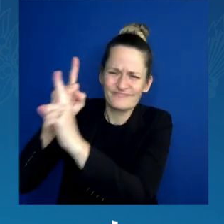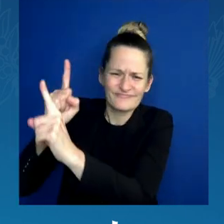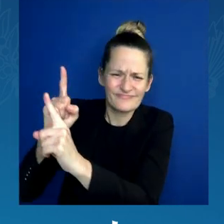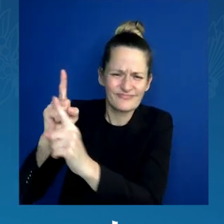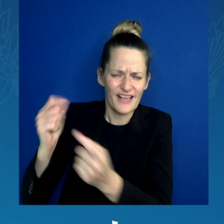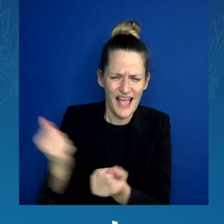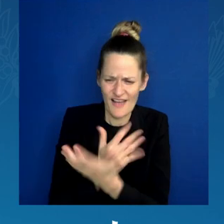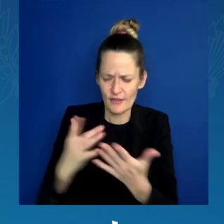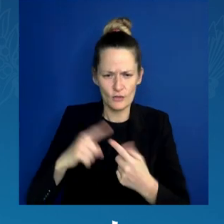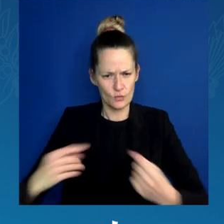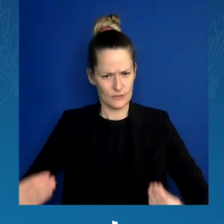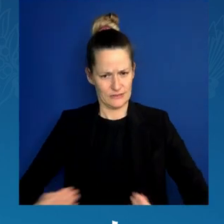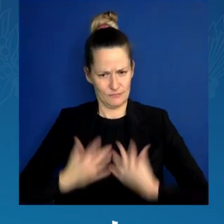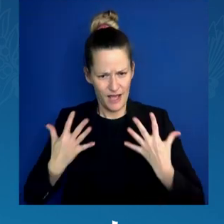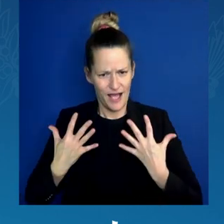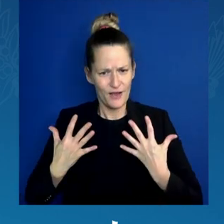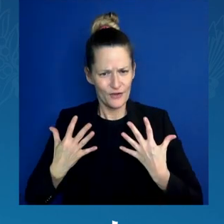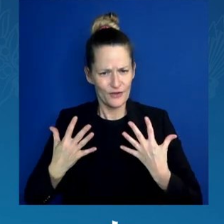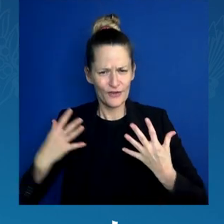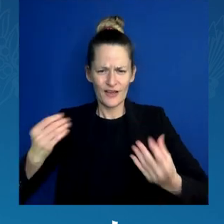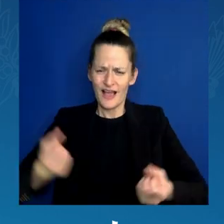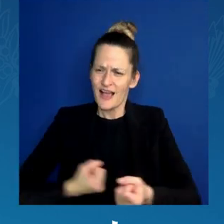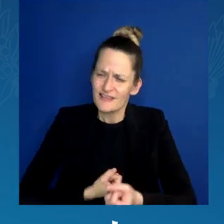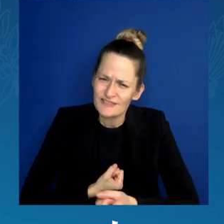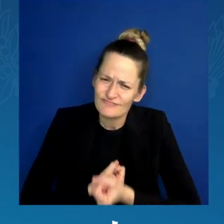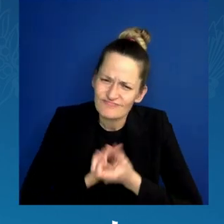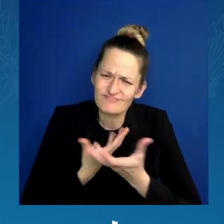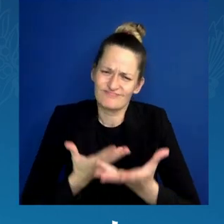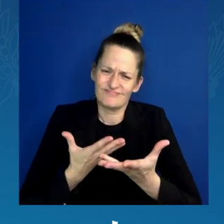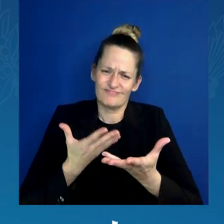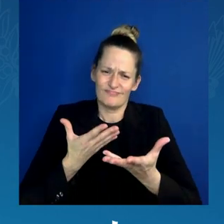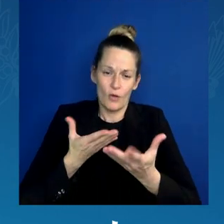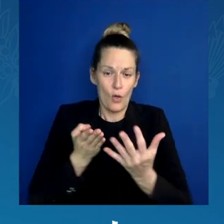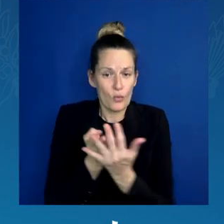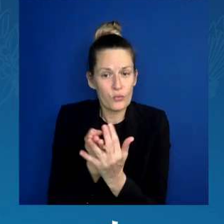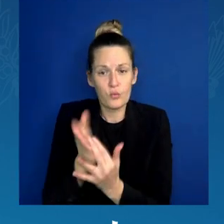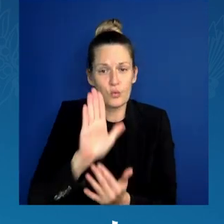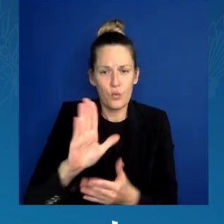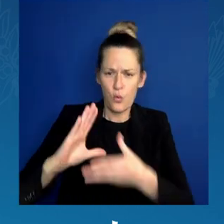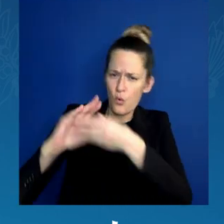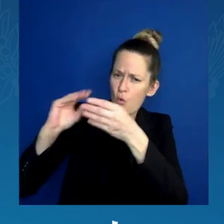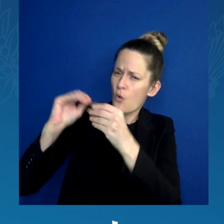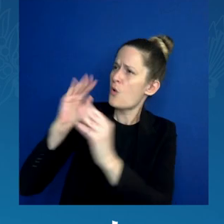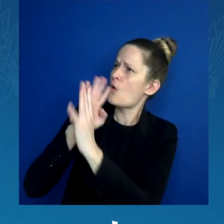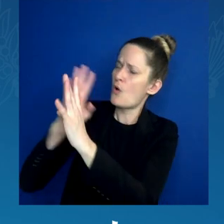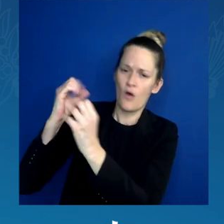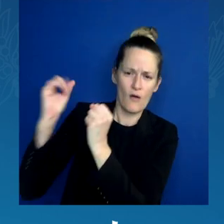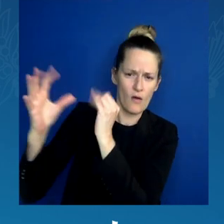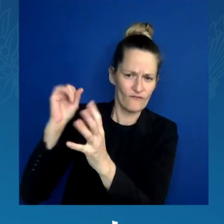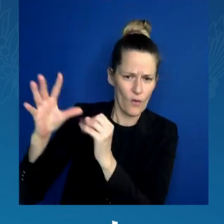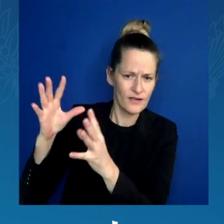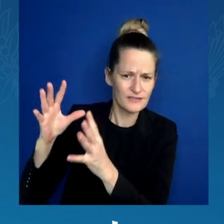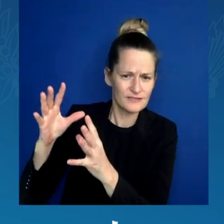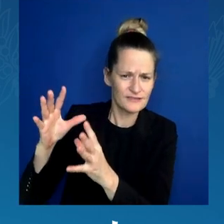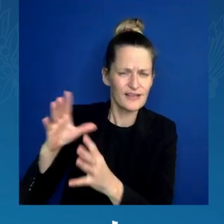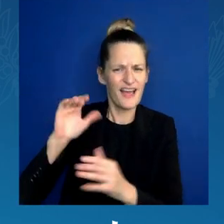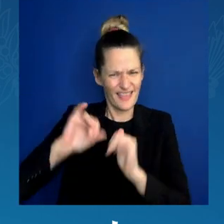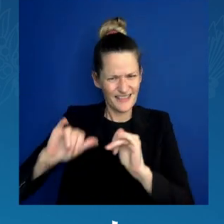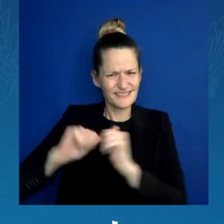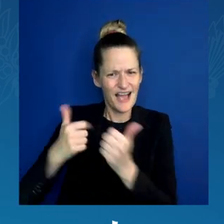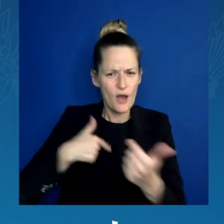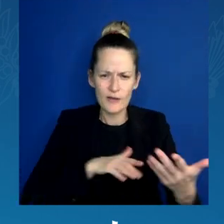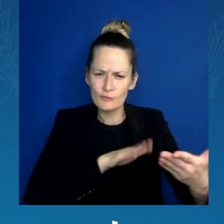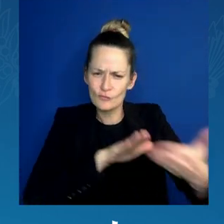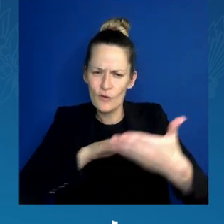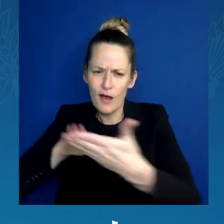your voice in every one of these ways. And finally, just keep your head up and your